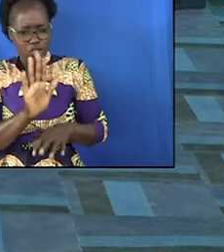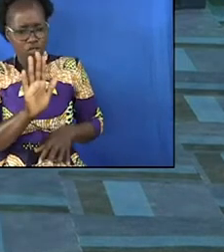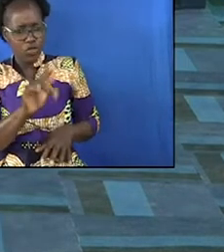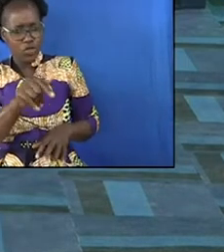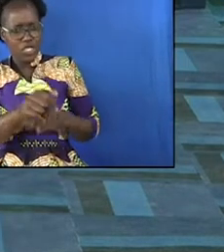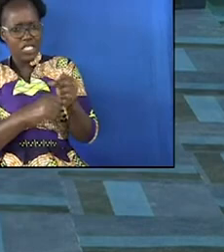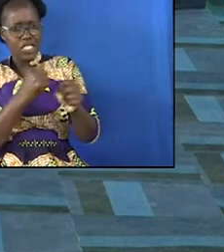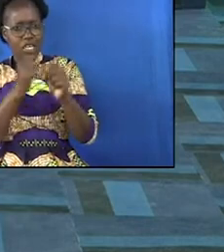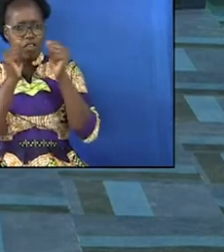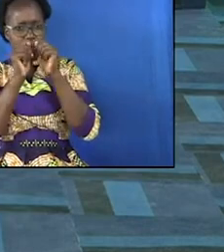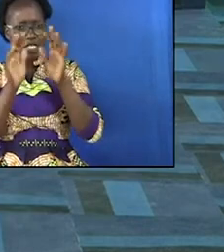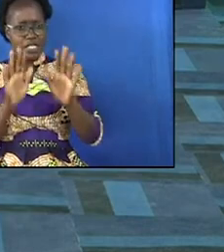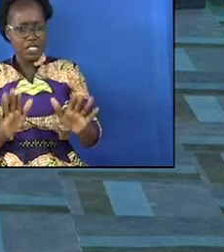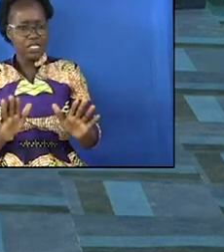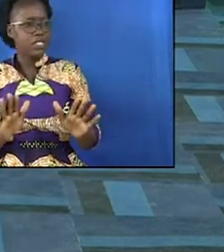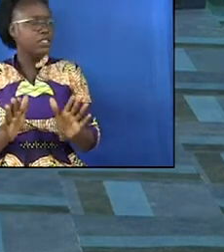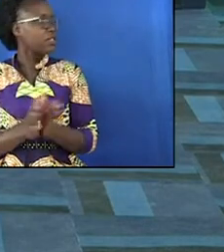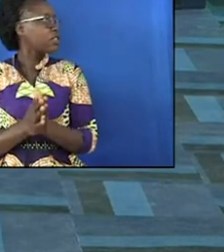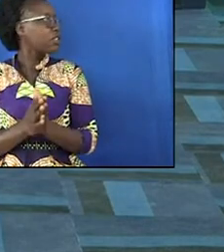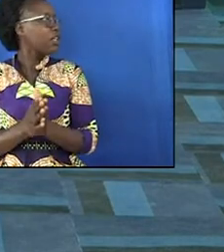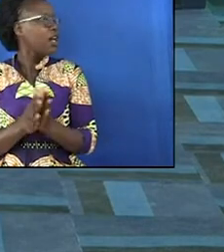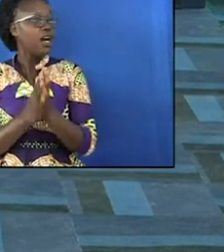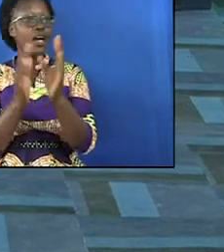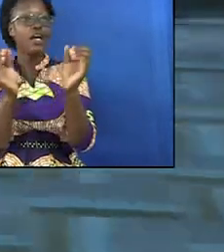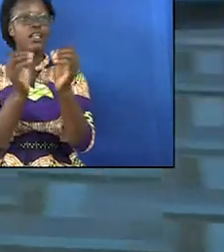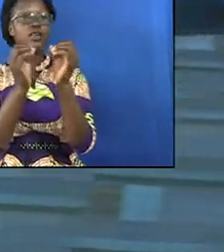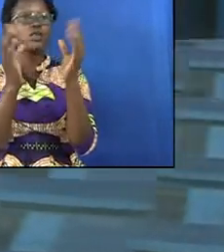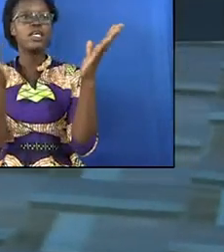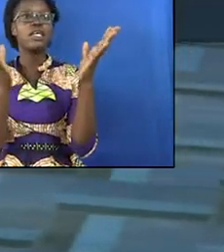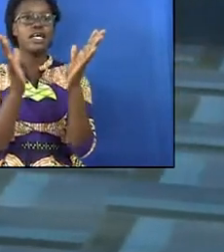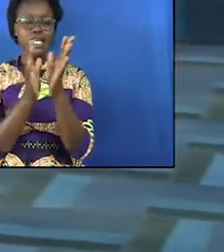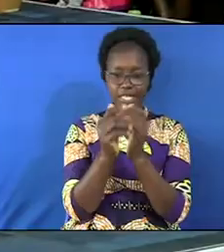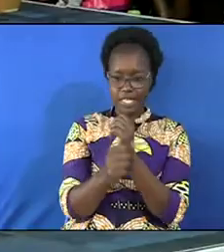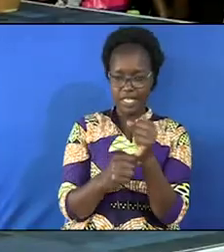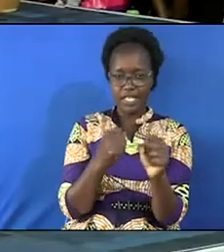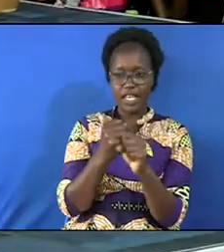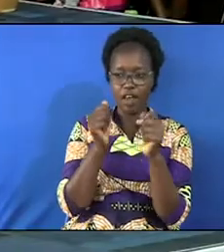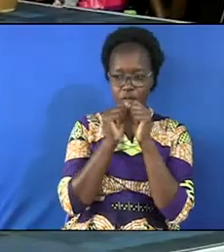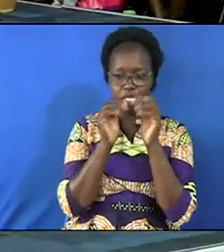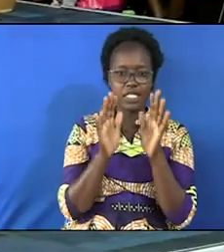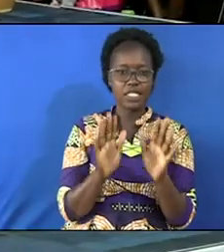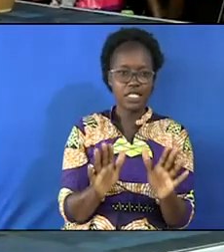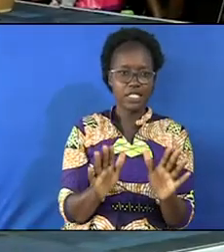is a year of blessings hallelujah the year of what